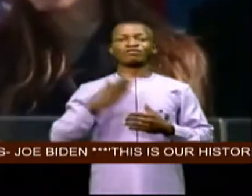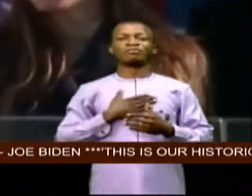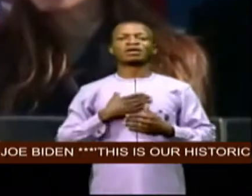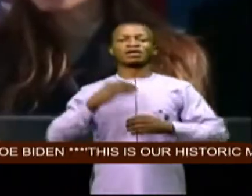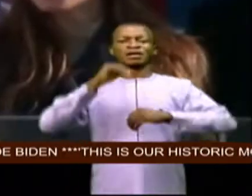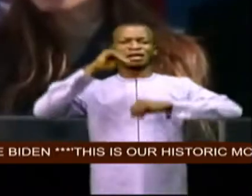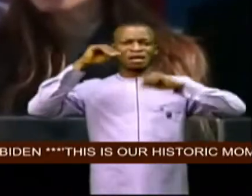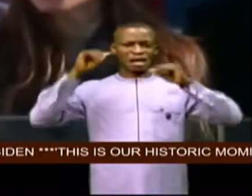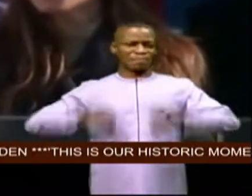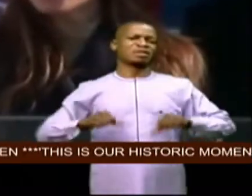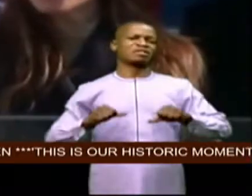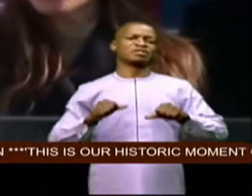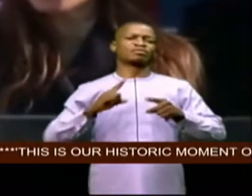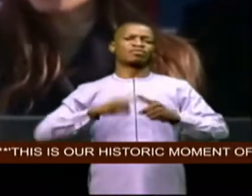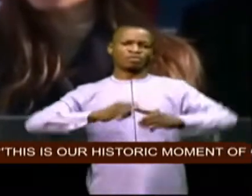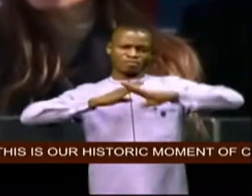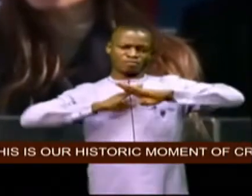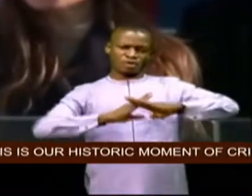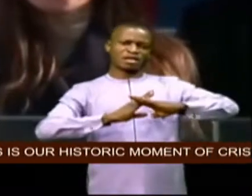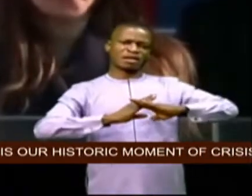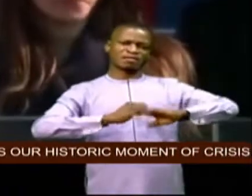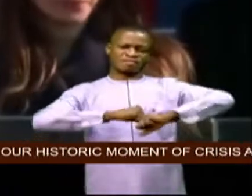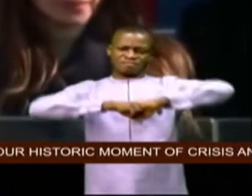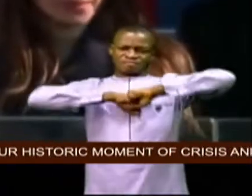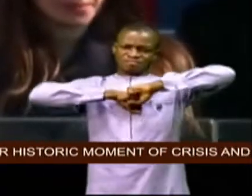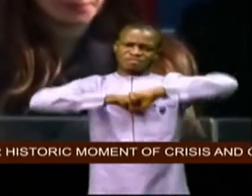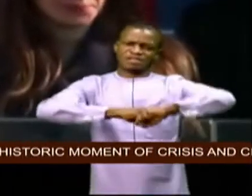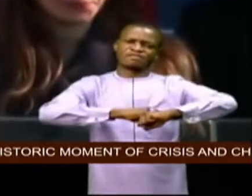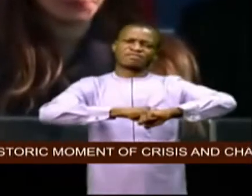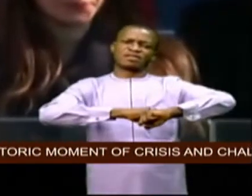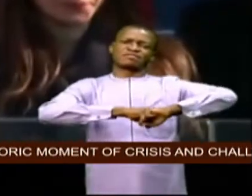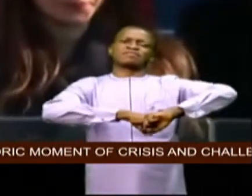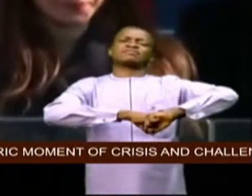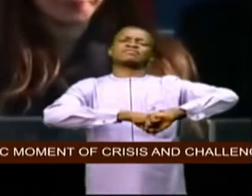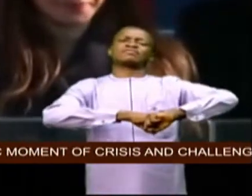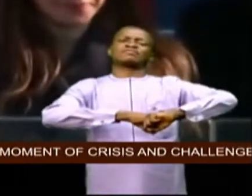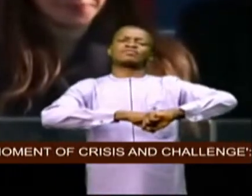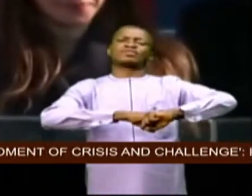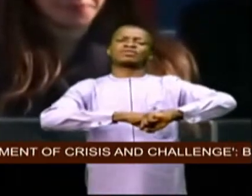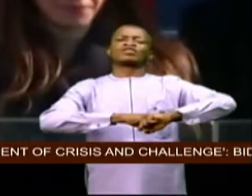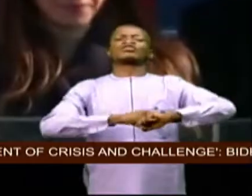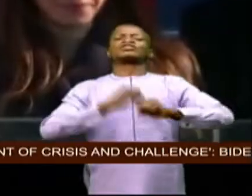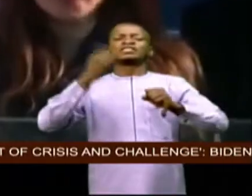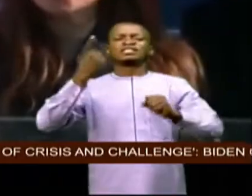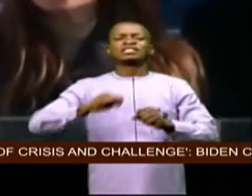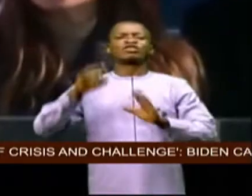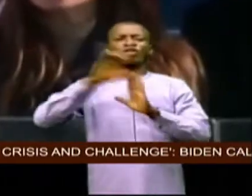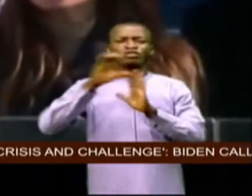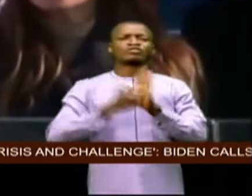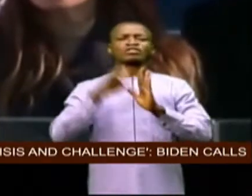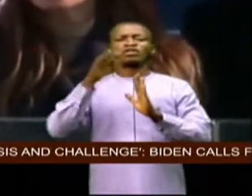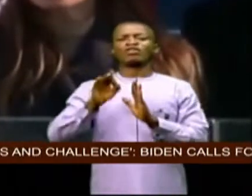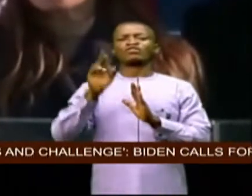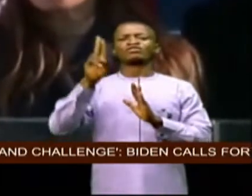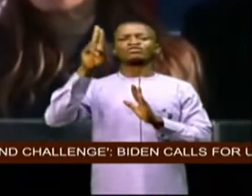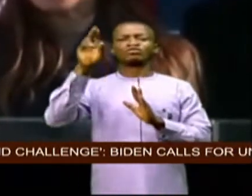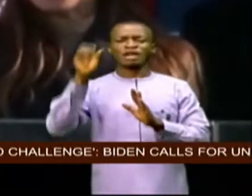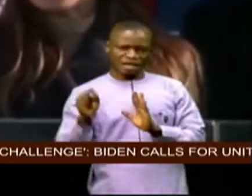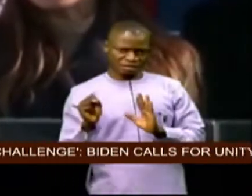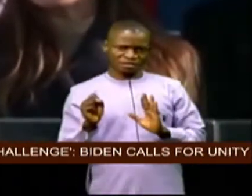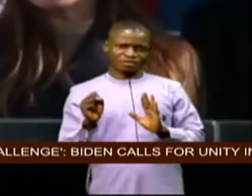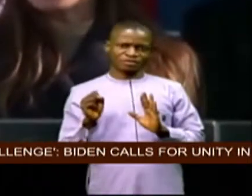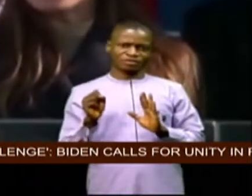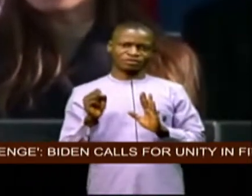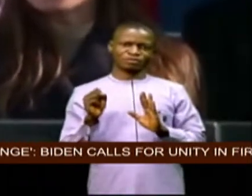ability preserve protect and defend preserve protect and defend the constitution of the united states constitution